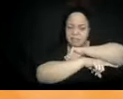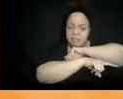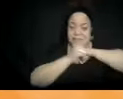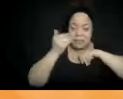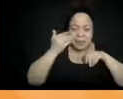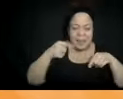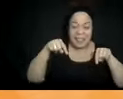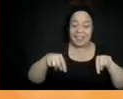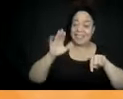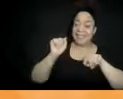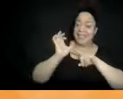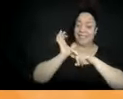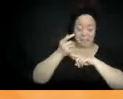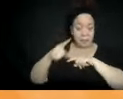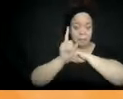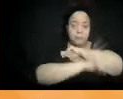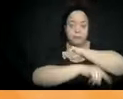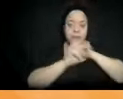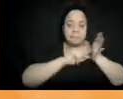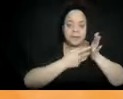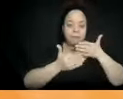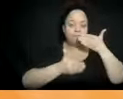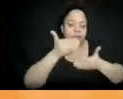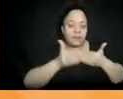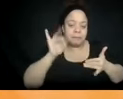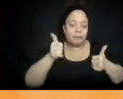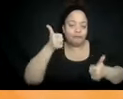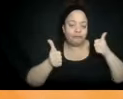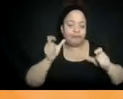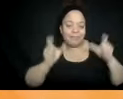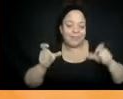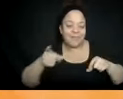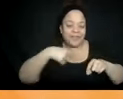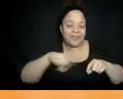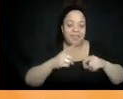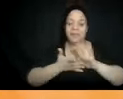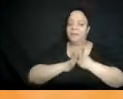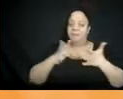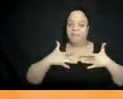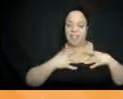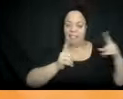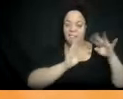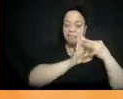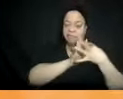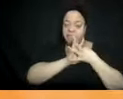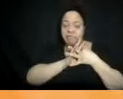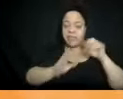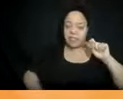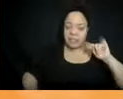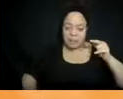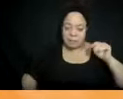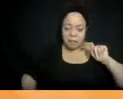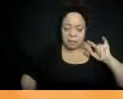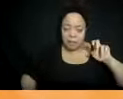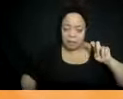shamed, defeated, or hopeless, as a result of negative interactions and sanctions that are imposed